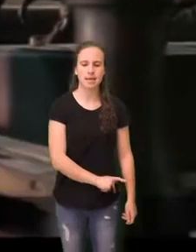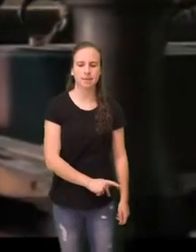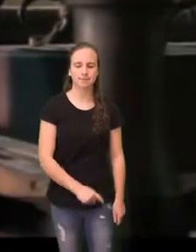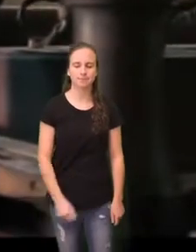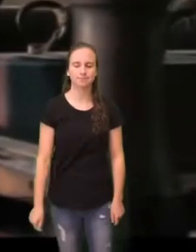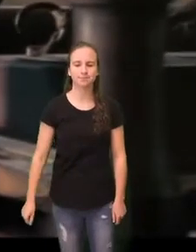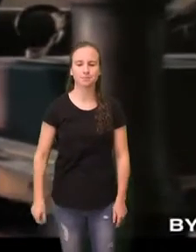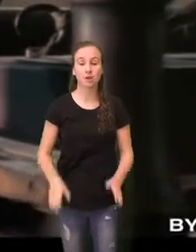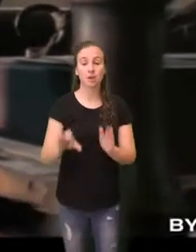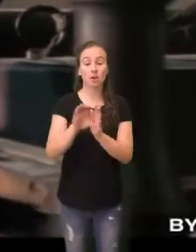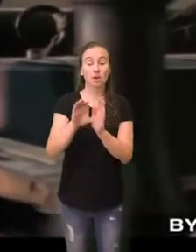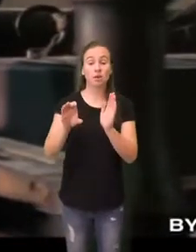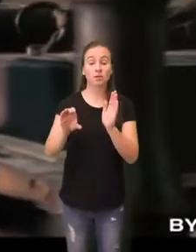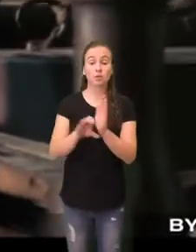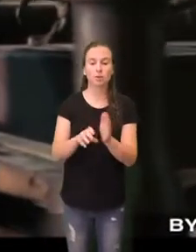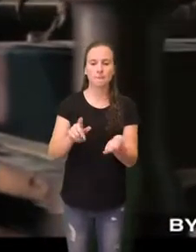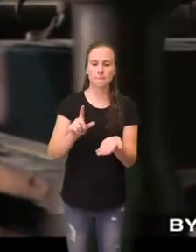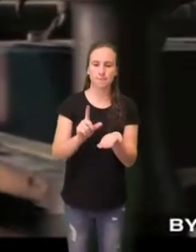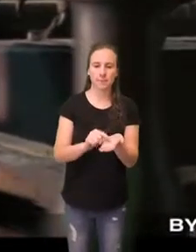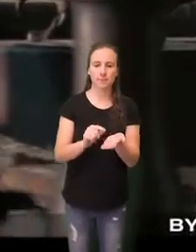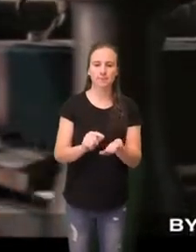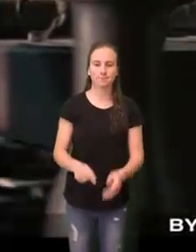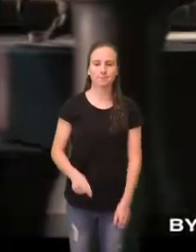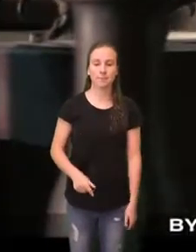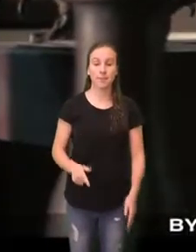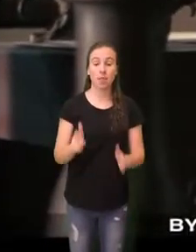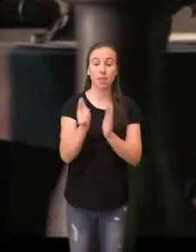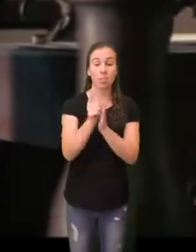is accepted and approved by the country as a whole.